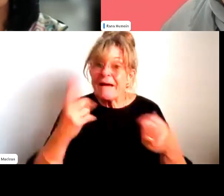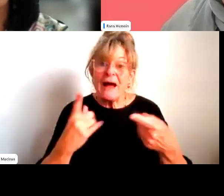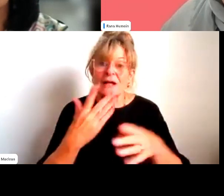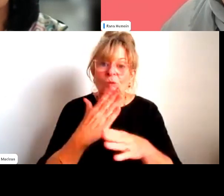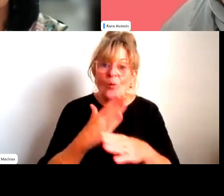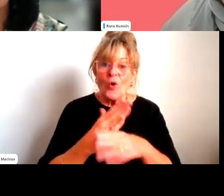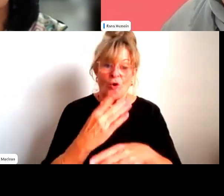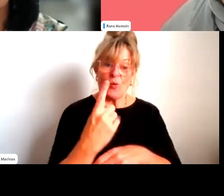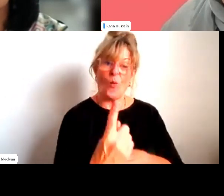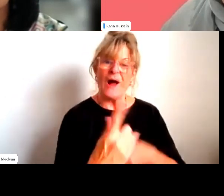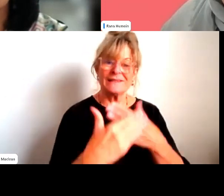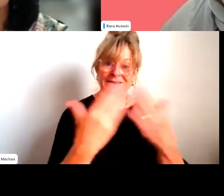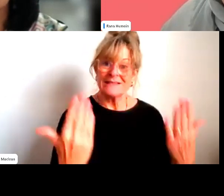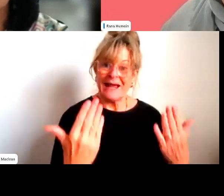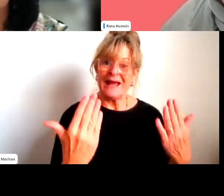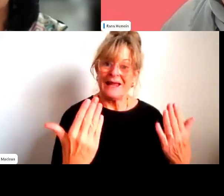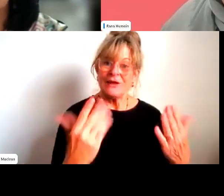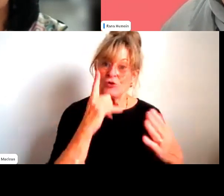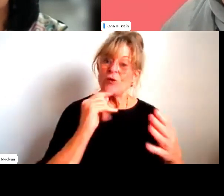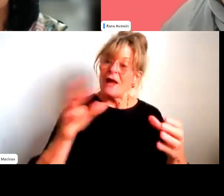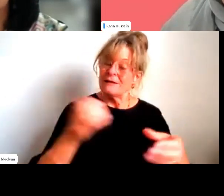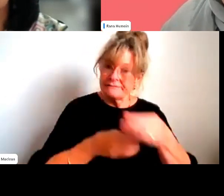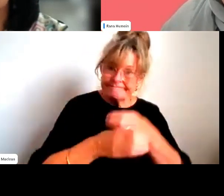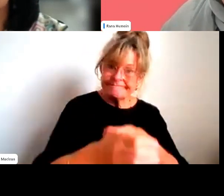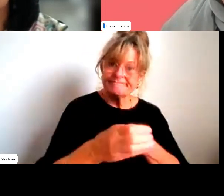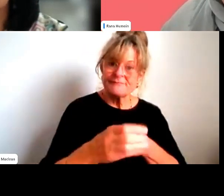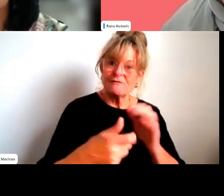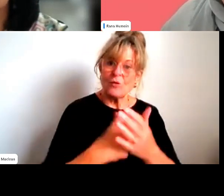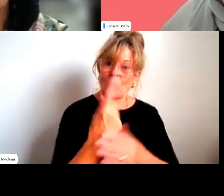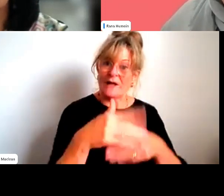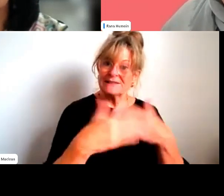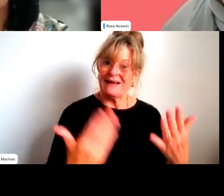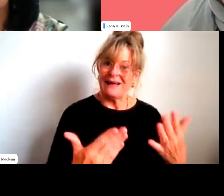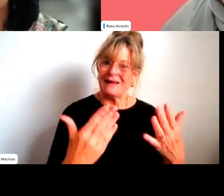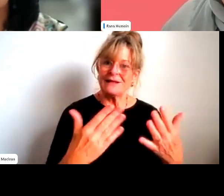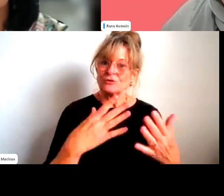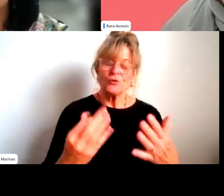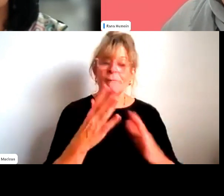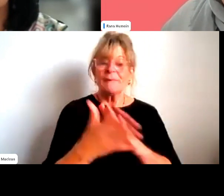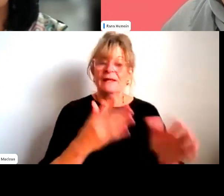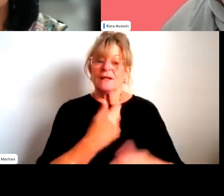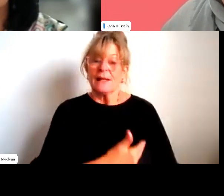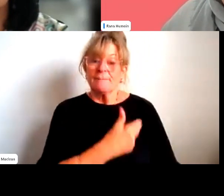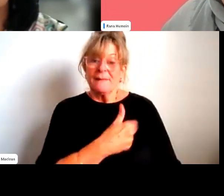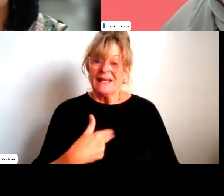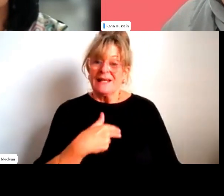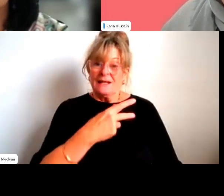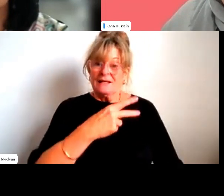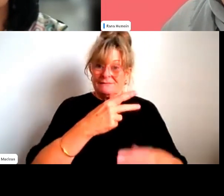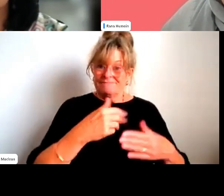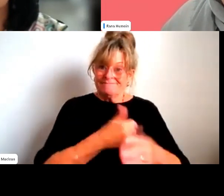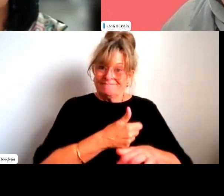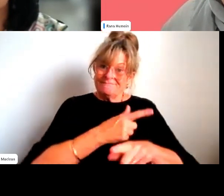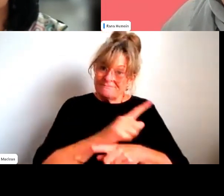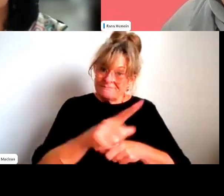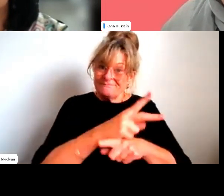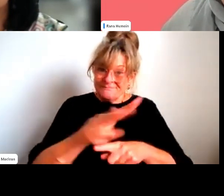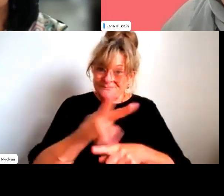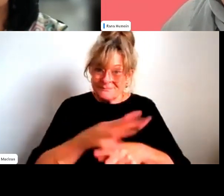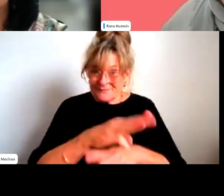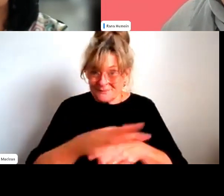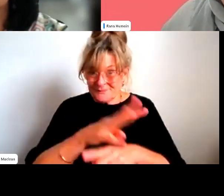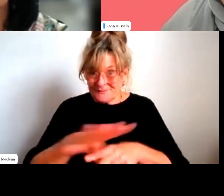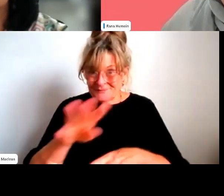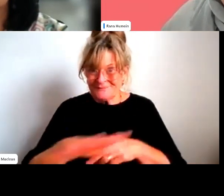season. You can get someone to sub in for you. Um, it's not that you're committing to, because we all know community football is a huge commitment.